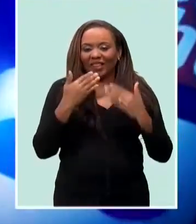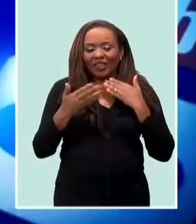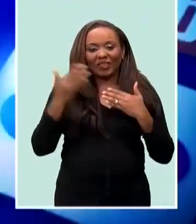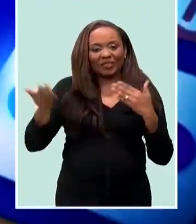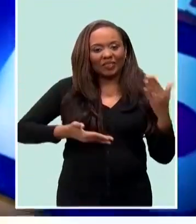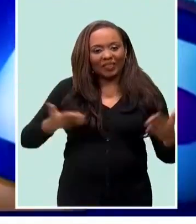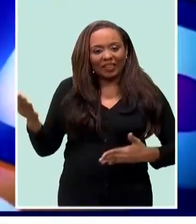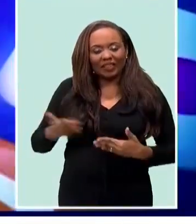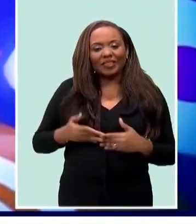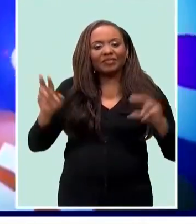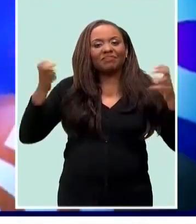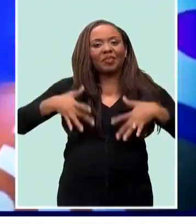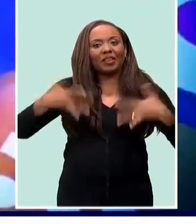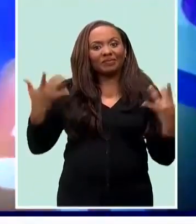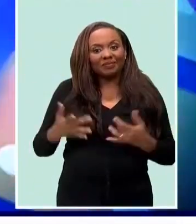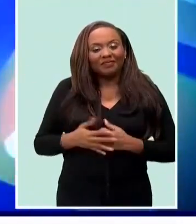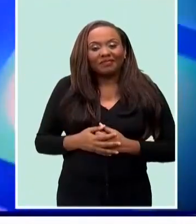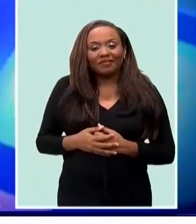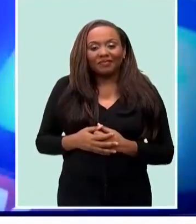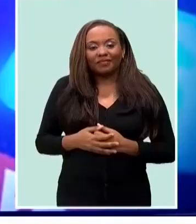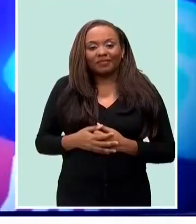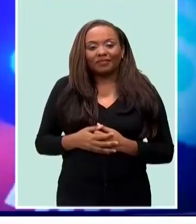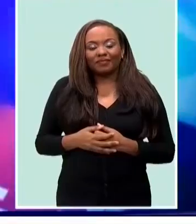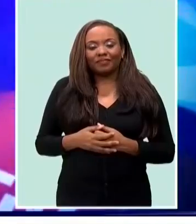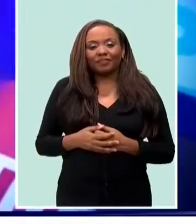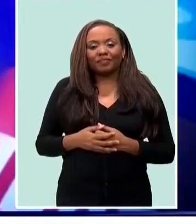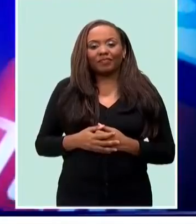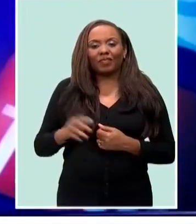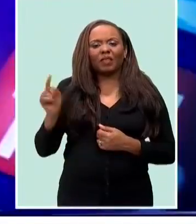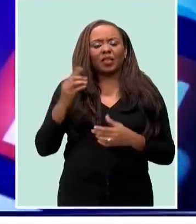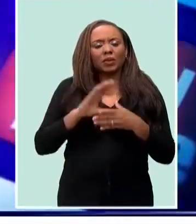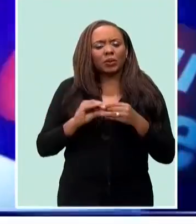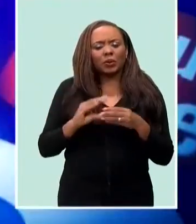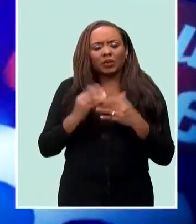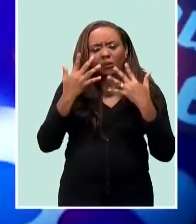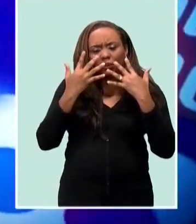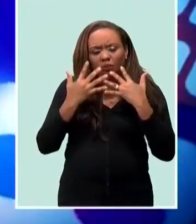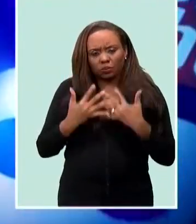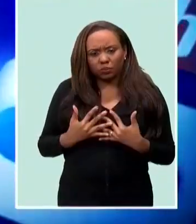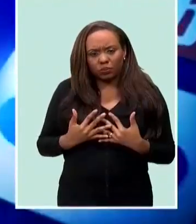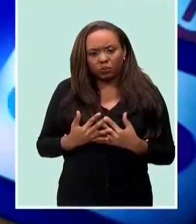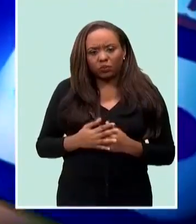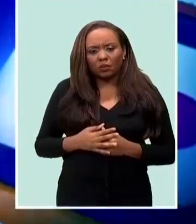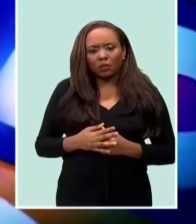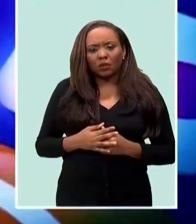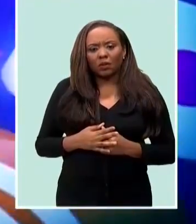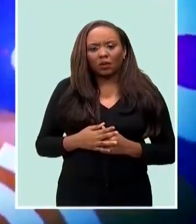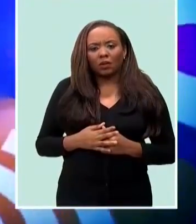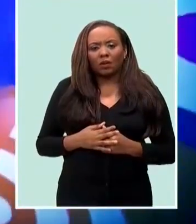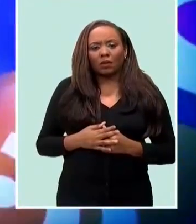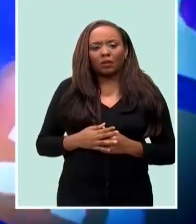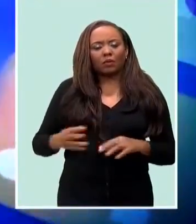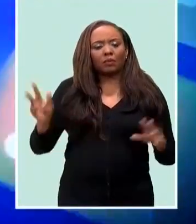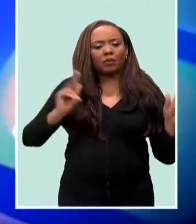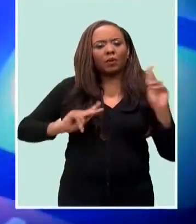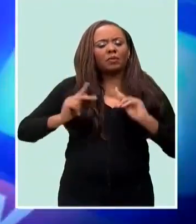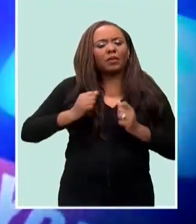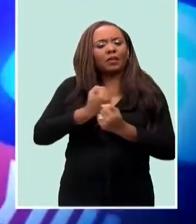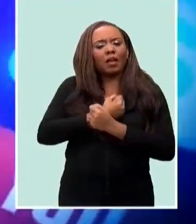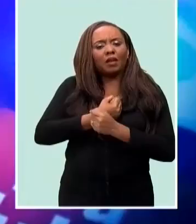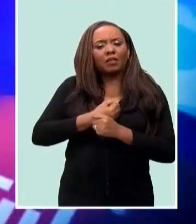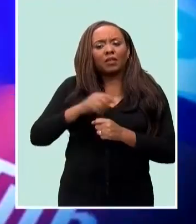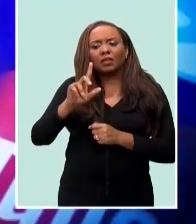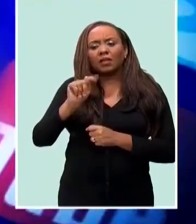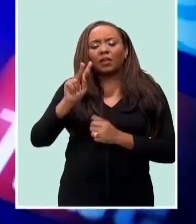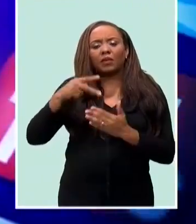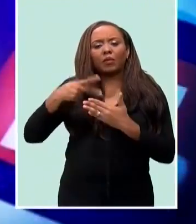and welcome to What's Trending. Well, we start on a sad note tonight. Fans of the 1990s hit TV